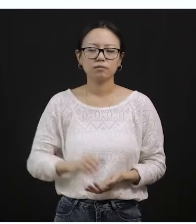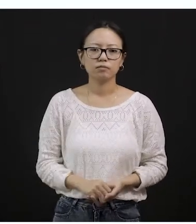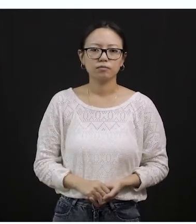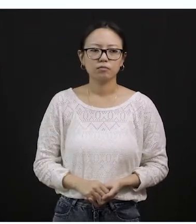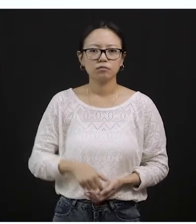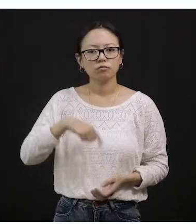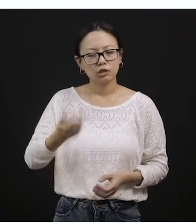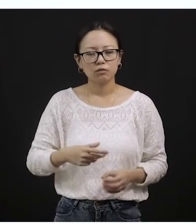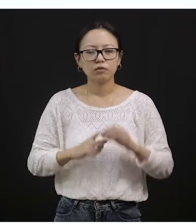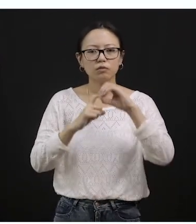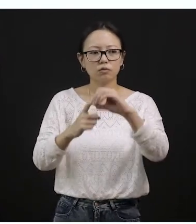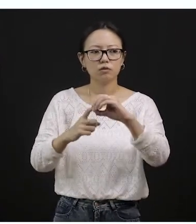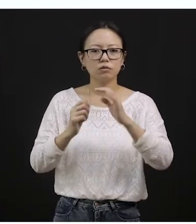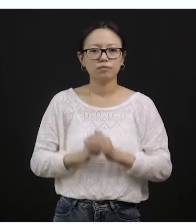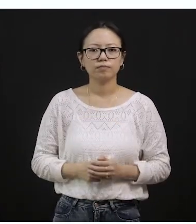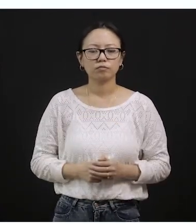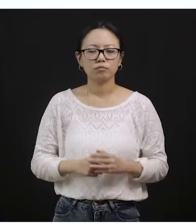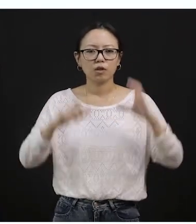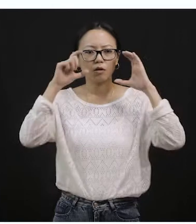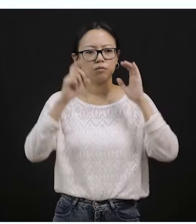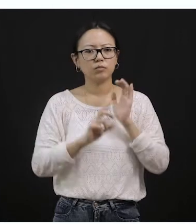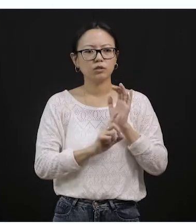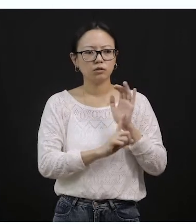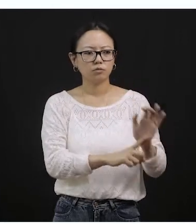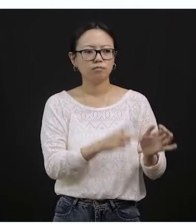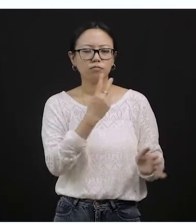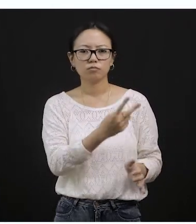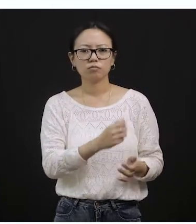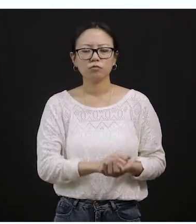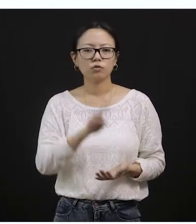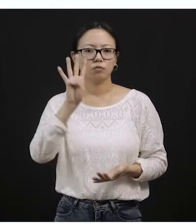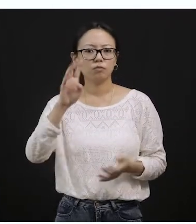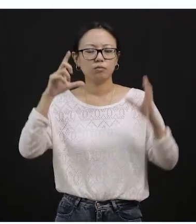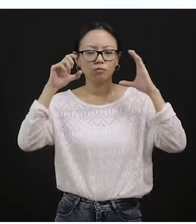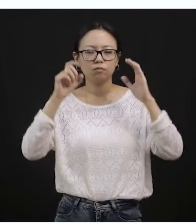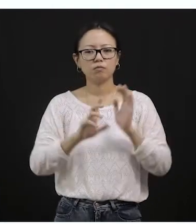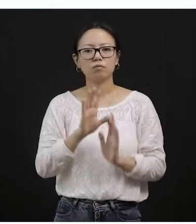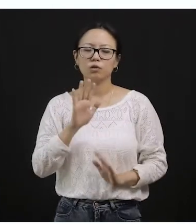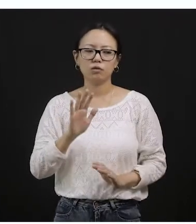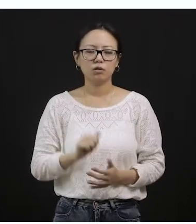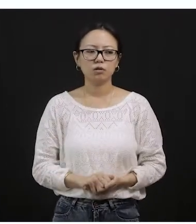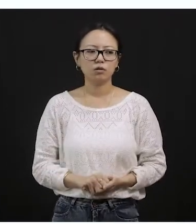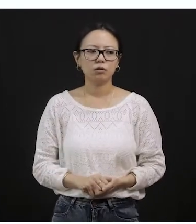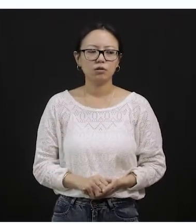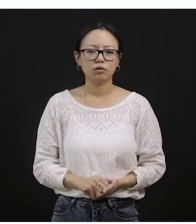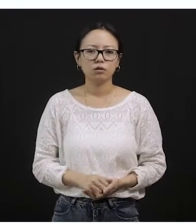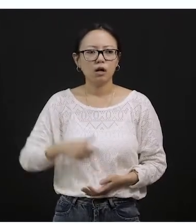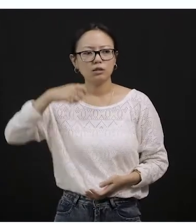Now here you see another four picture meat, meat, honey, biglet. Yeah? Not biglet,